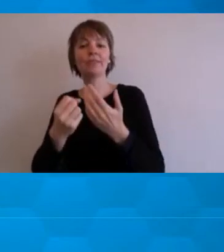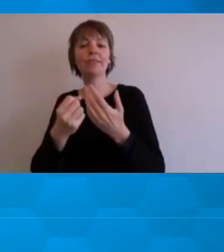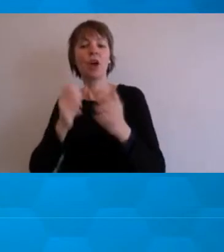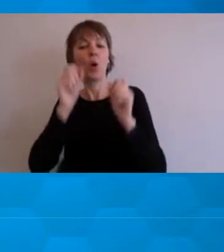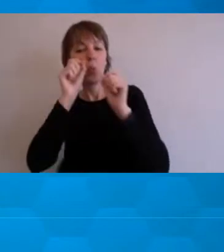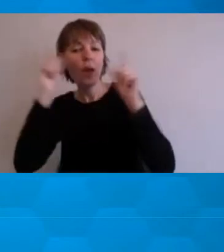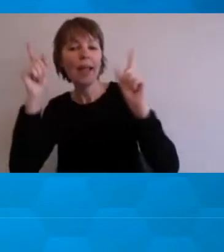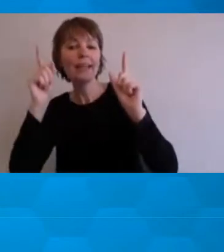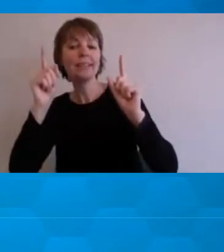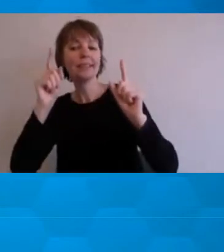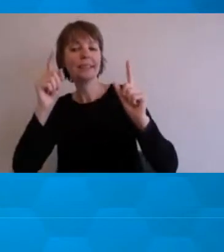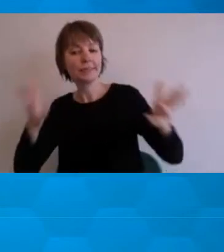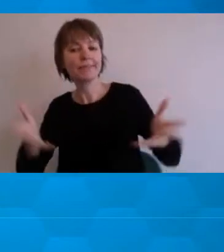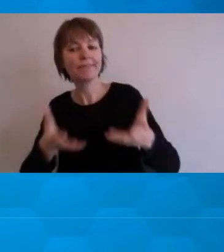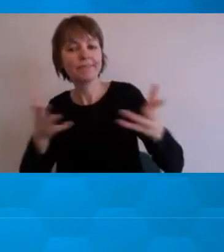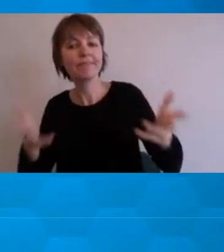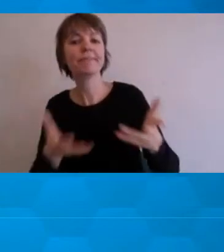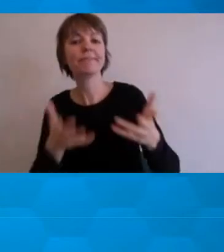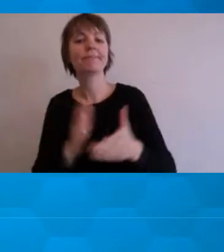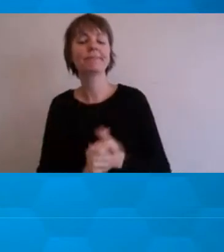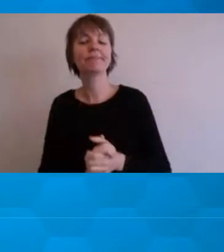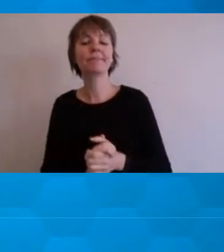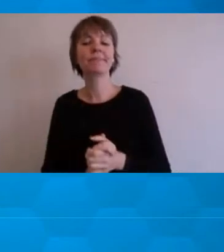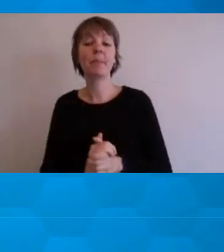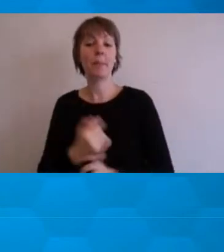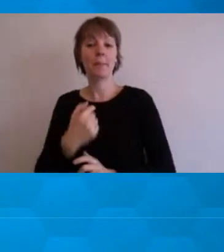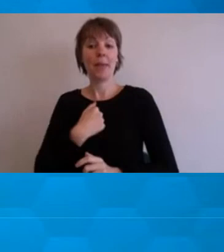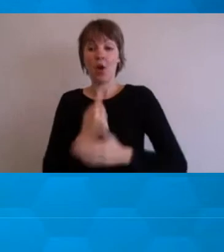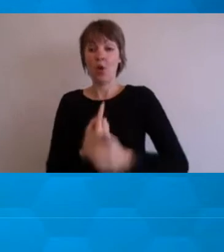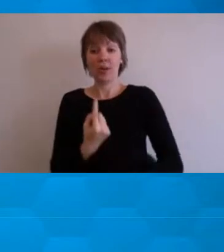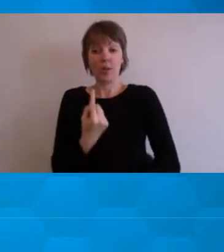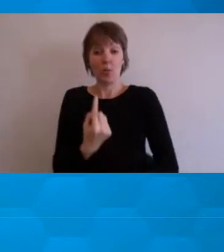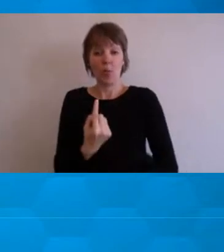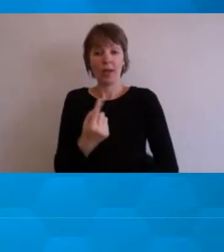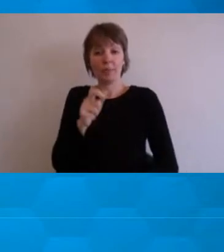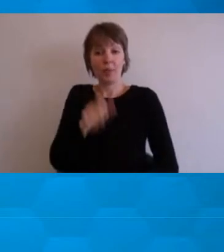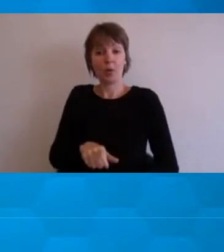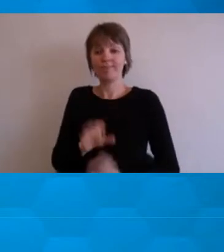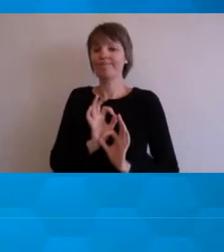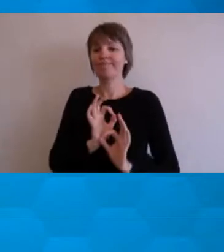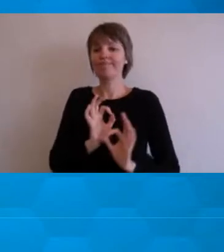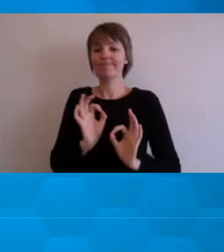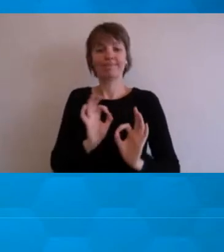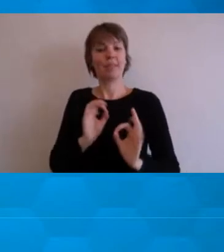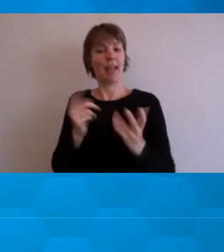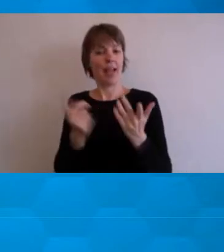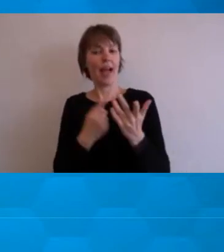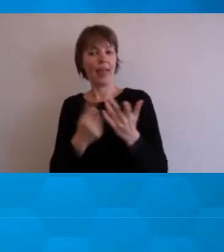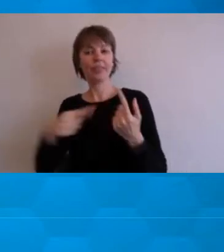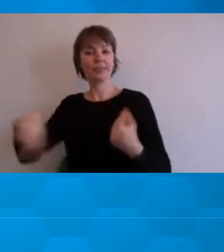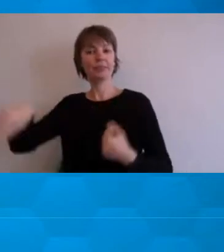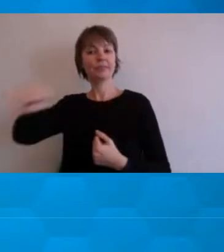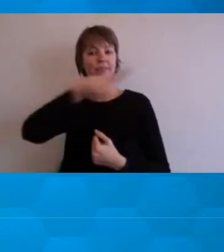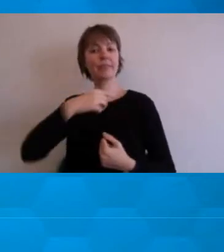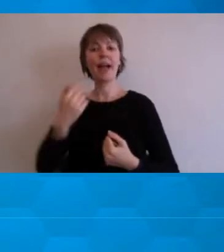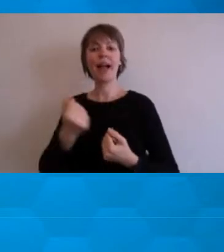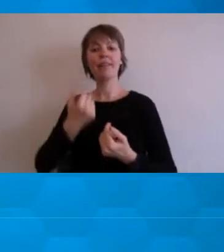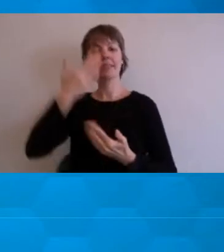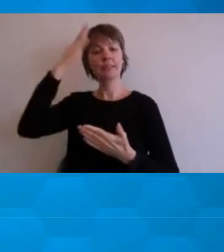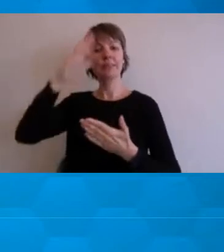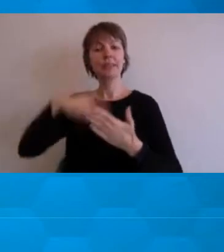tried to do also in this space, and I mean, obviously I'm not the only one, but this is just to show at least my experience, which has been sharing